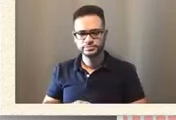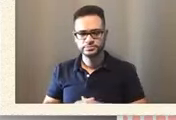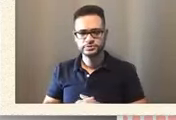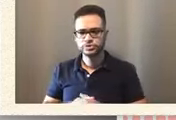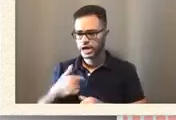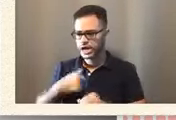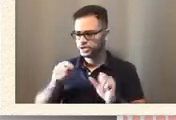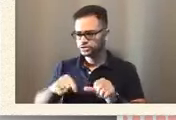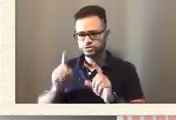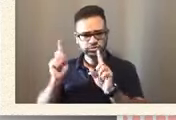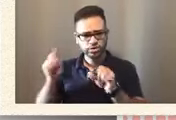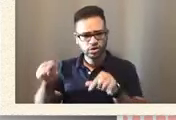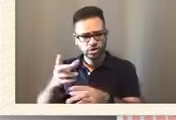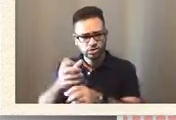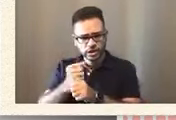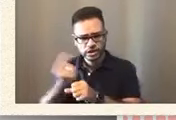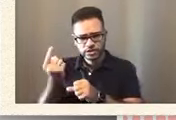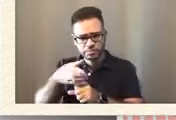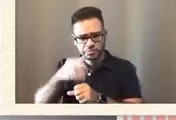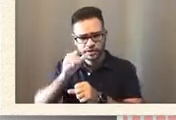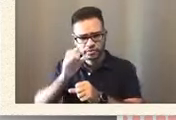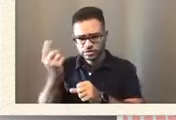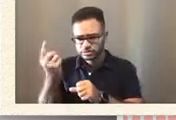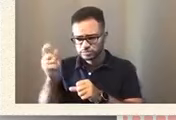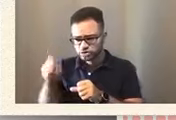beverages? Sure.